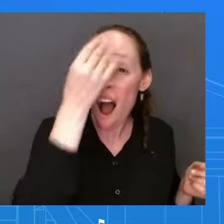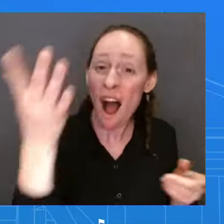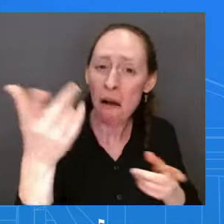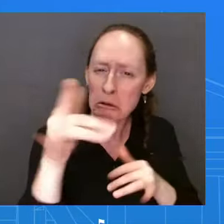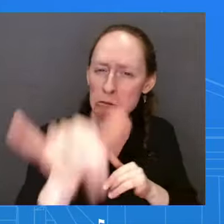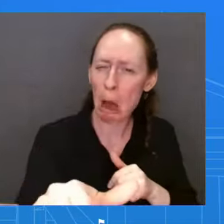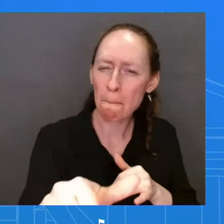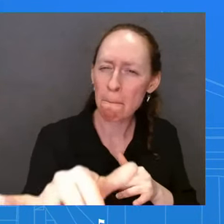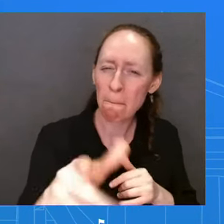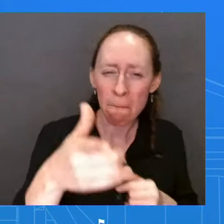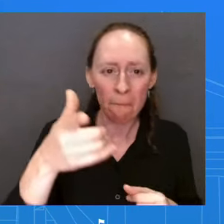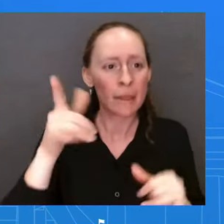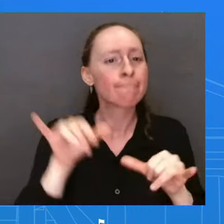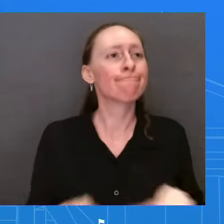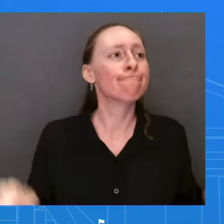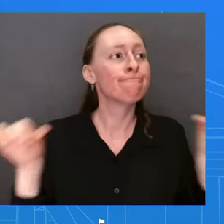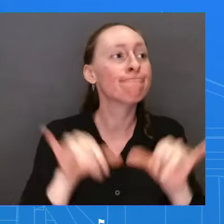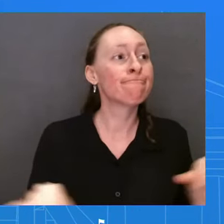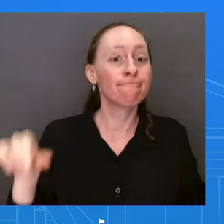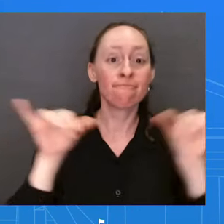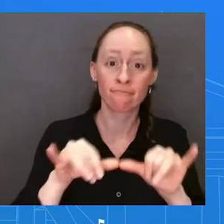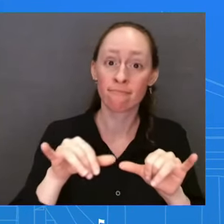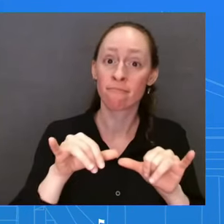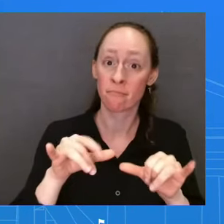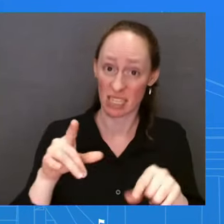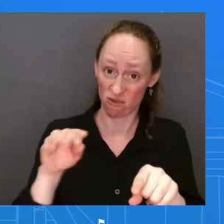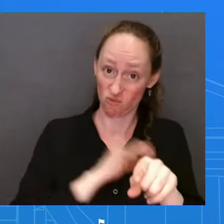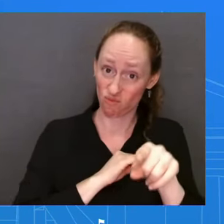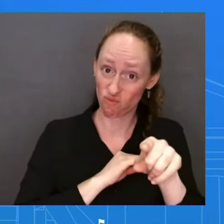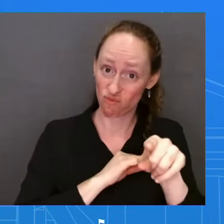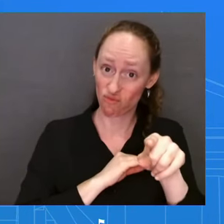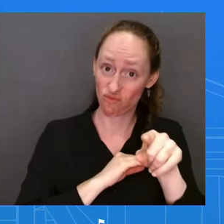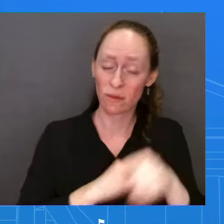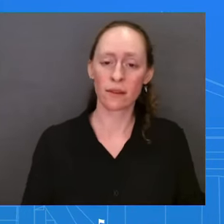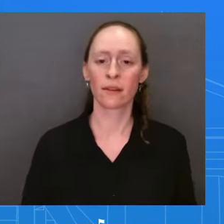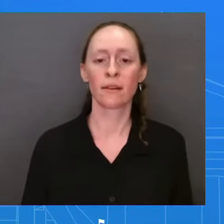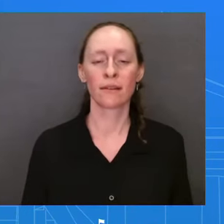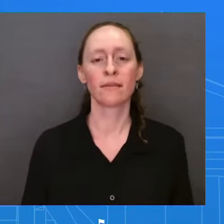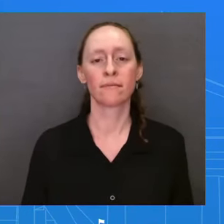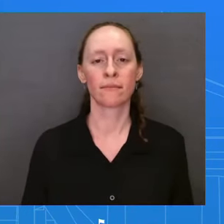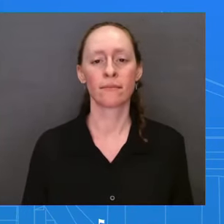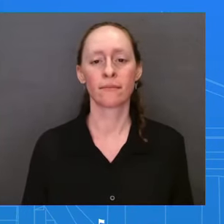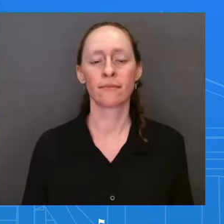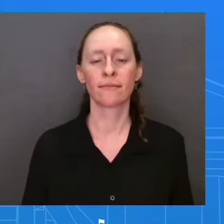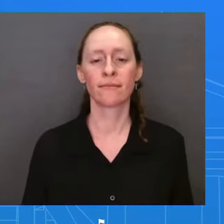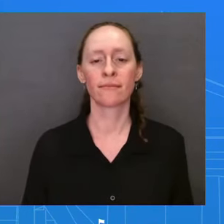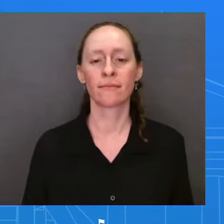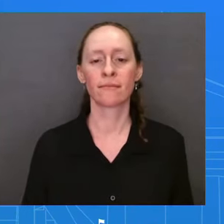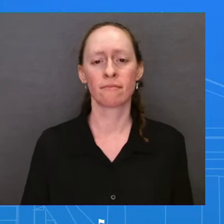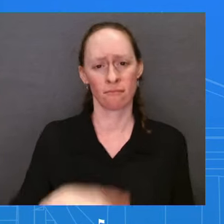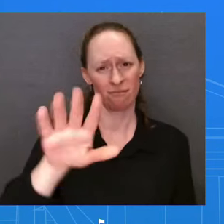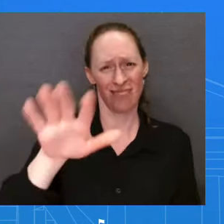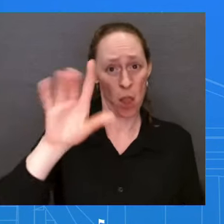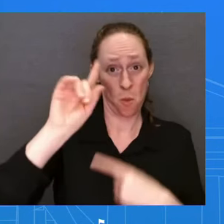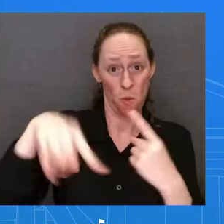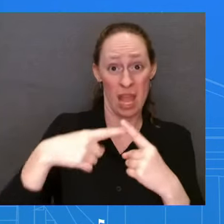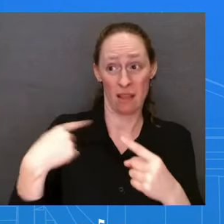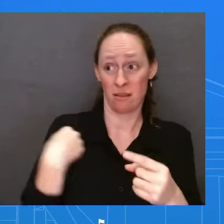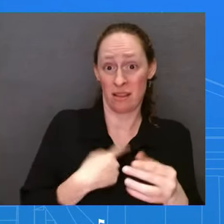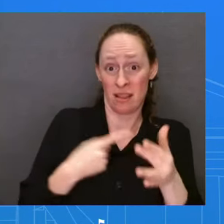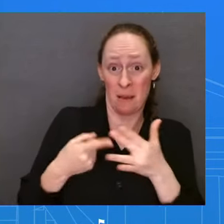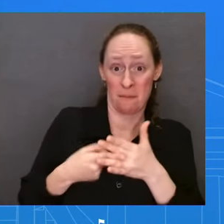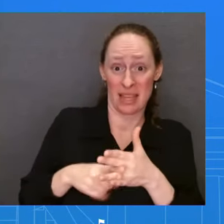I would say to you is look at where we were when we came into office, when, after four years of Donald Trump, unemployment was over 6 percent. And